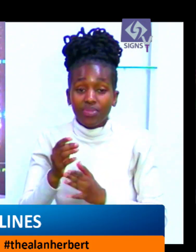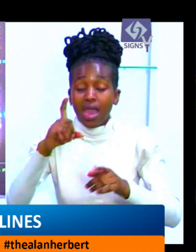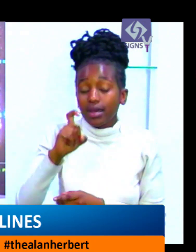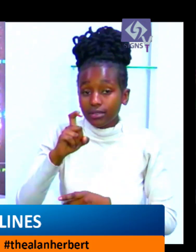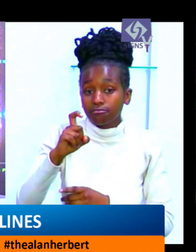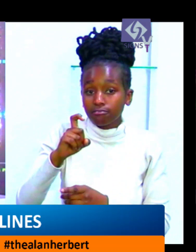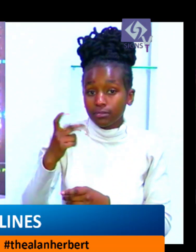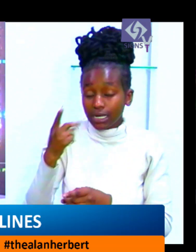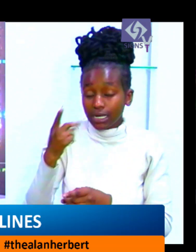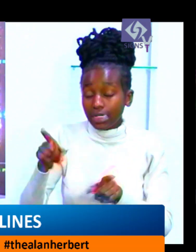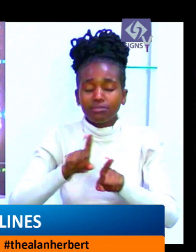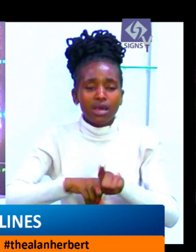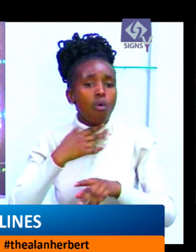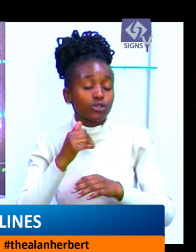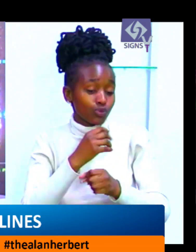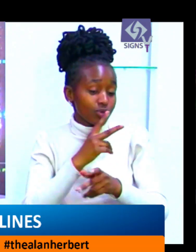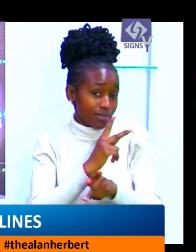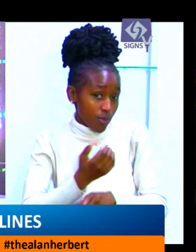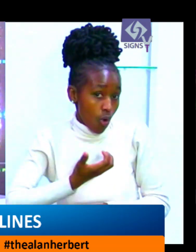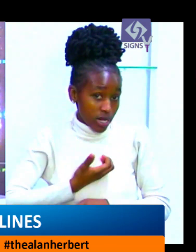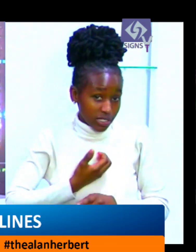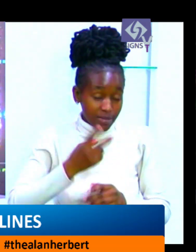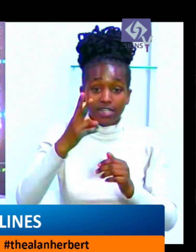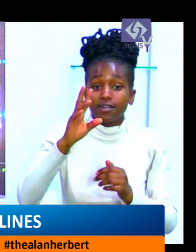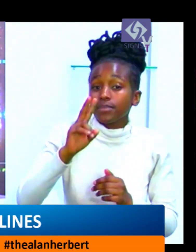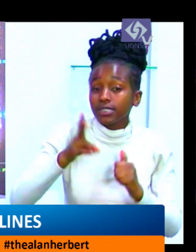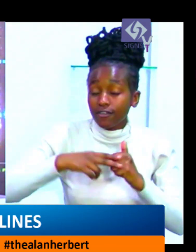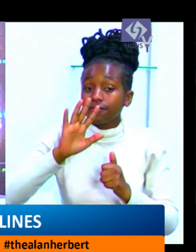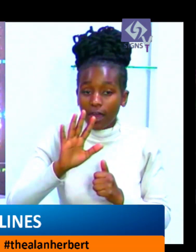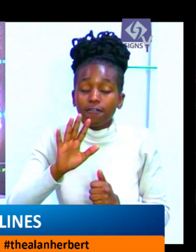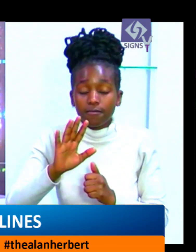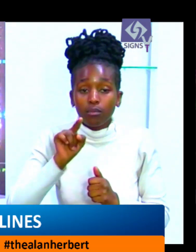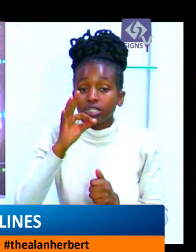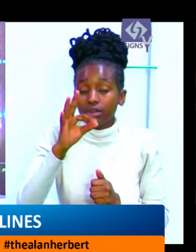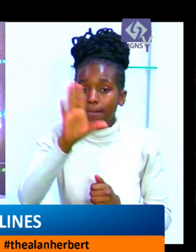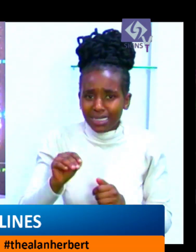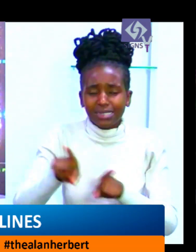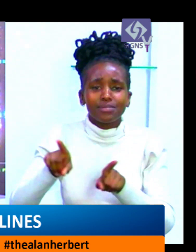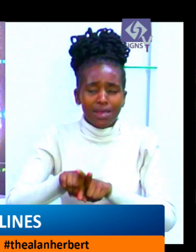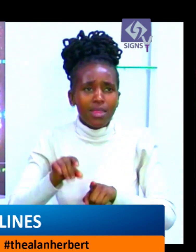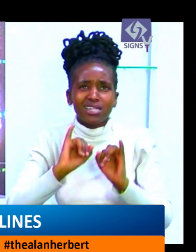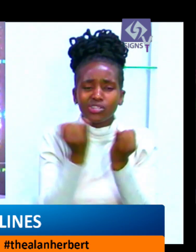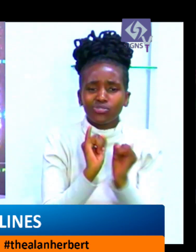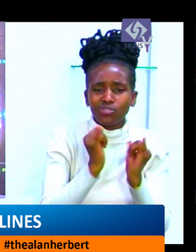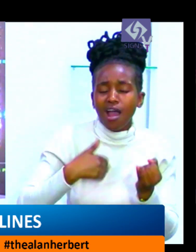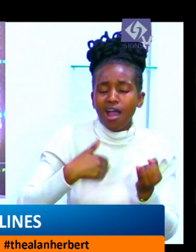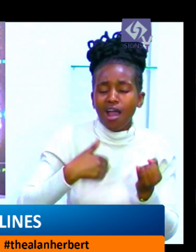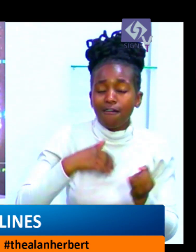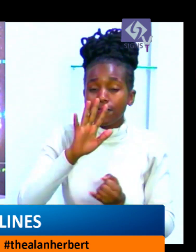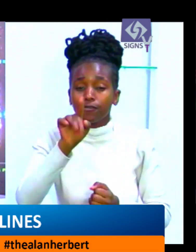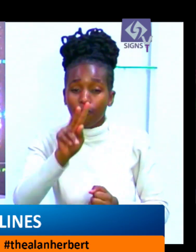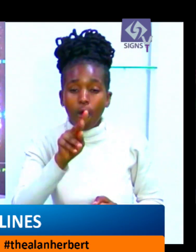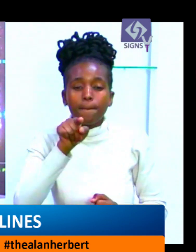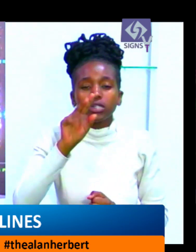incorporation in June 1977 and privatization in 2001, with the government through the